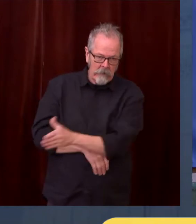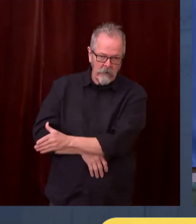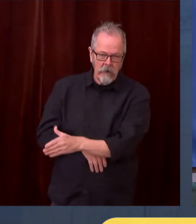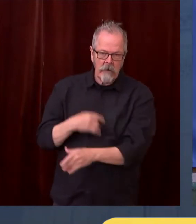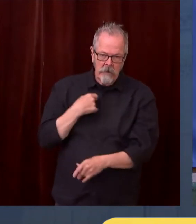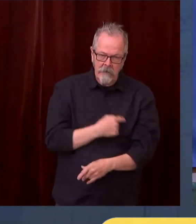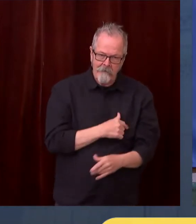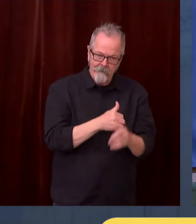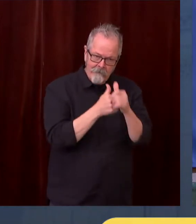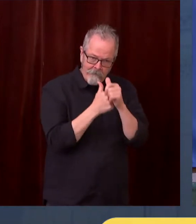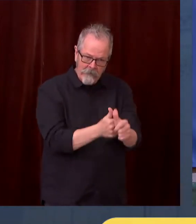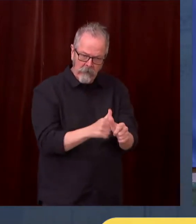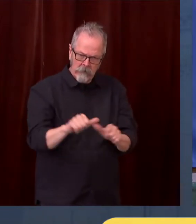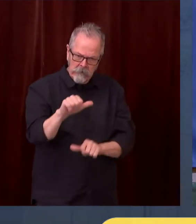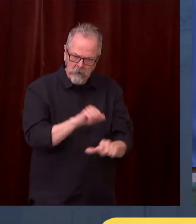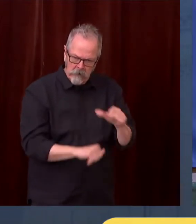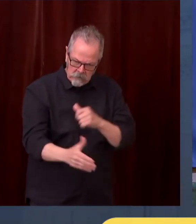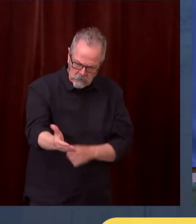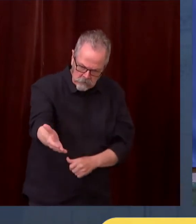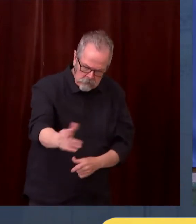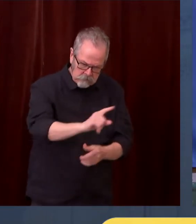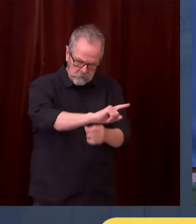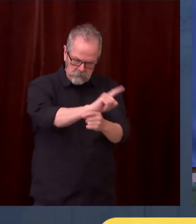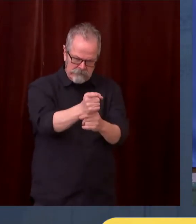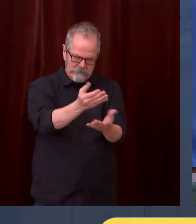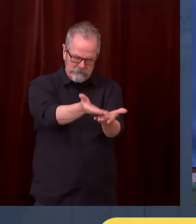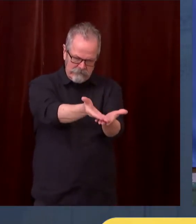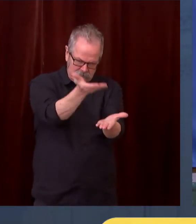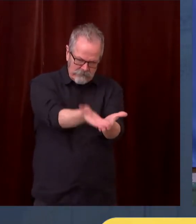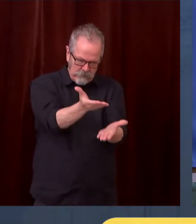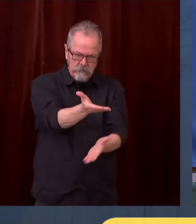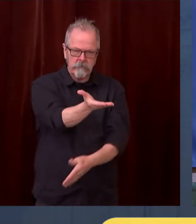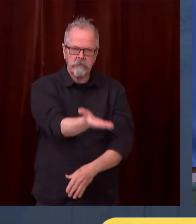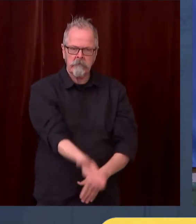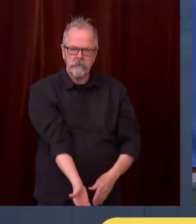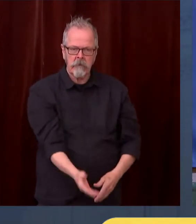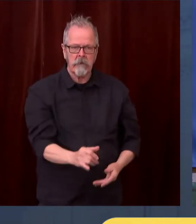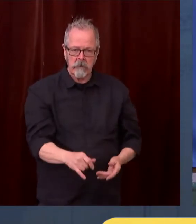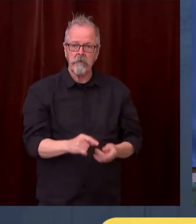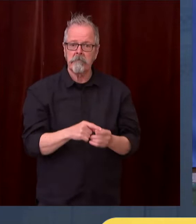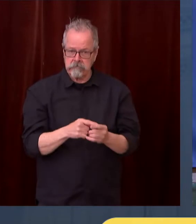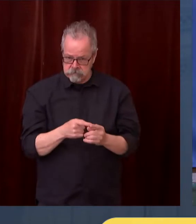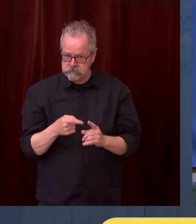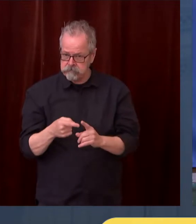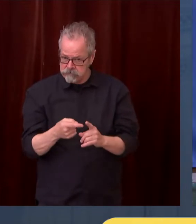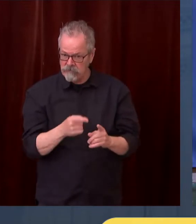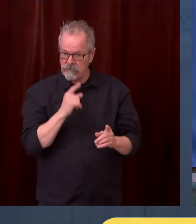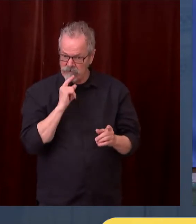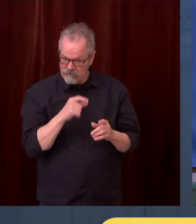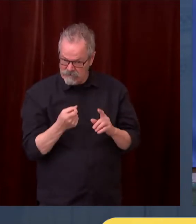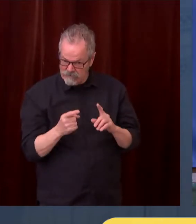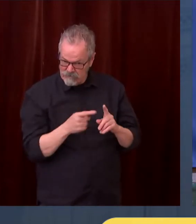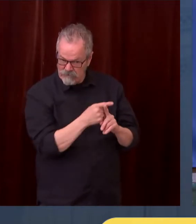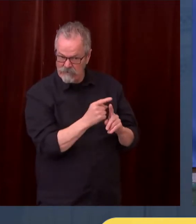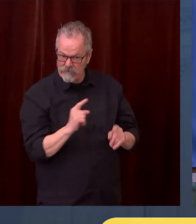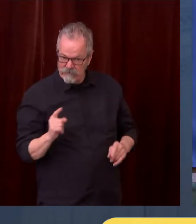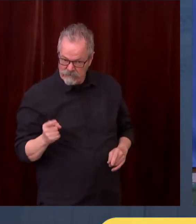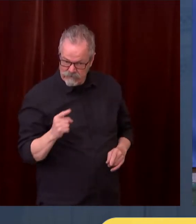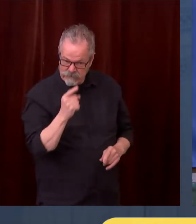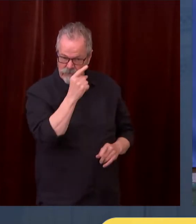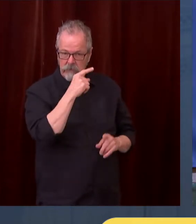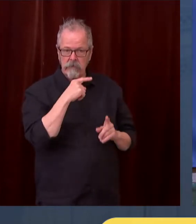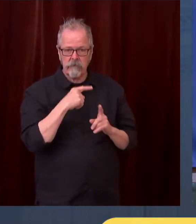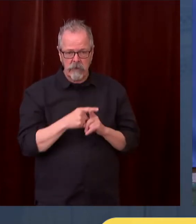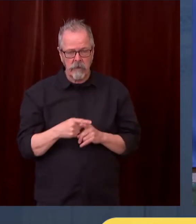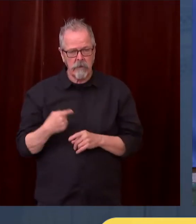program. We're very happy about that. And we have our metrics so we can continue to reduce transmission. That would be the intention.